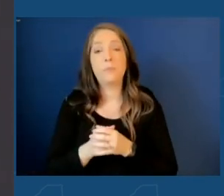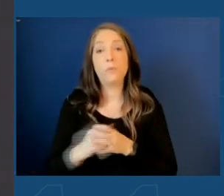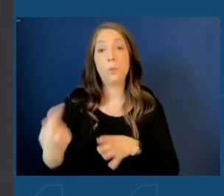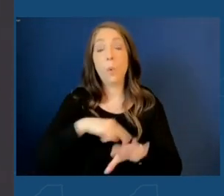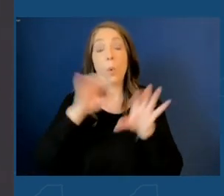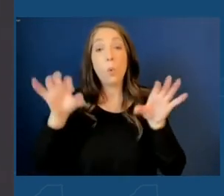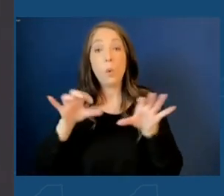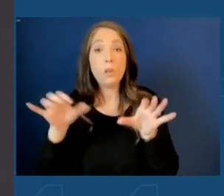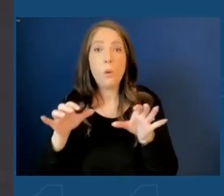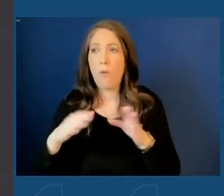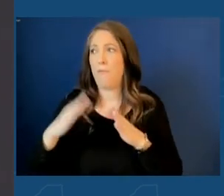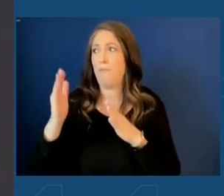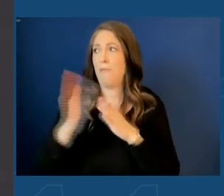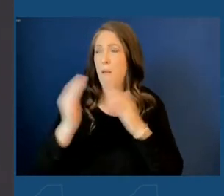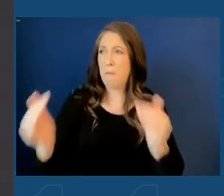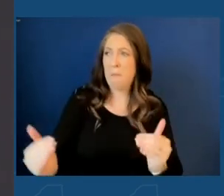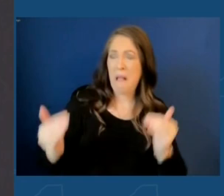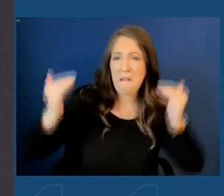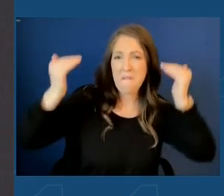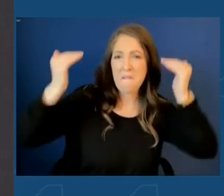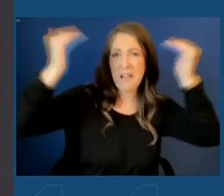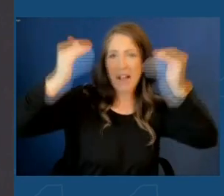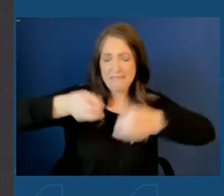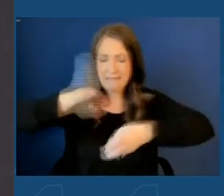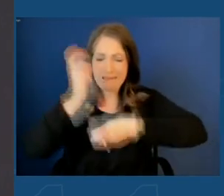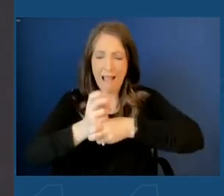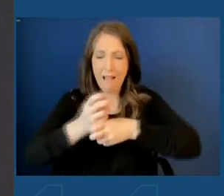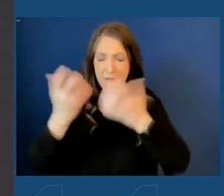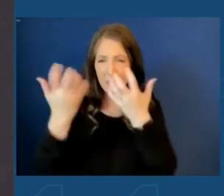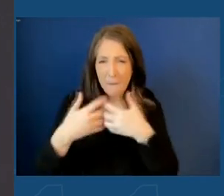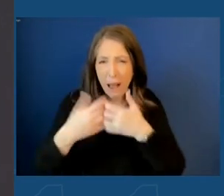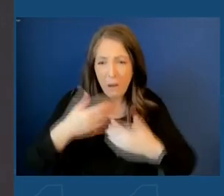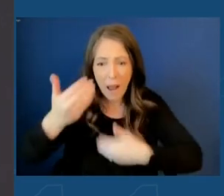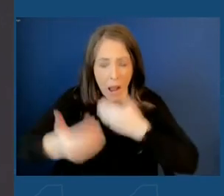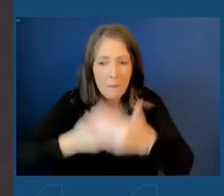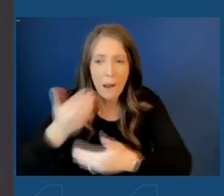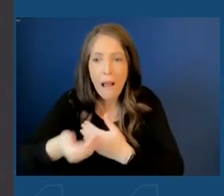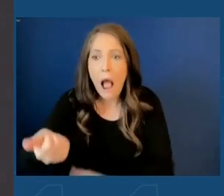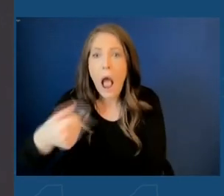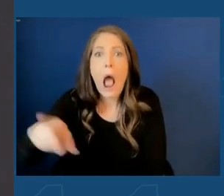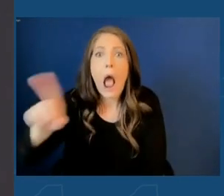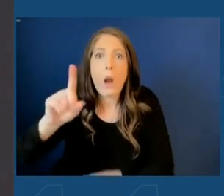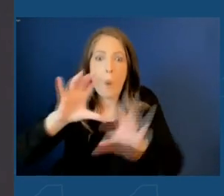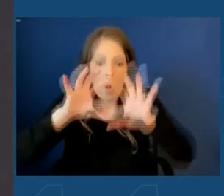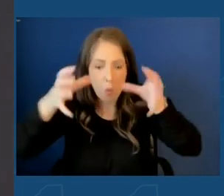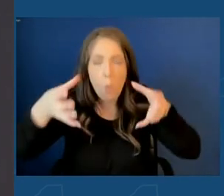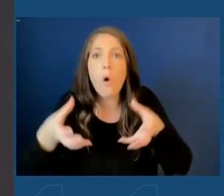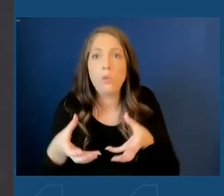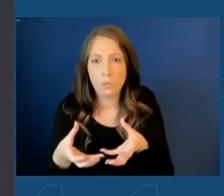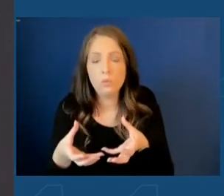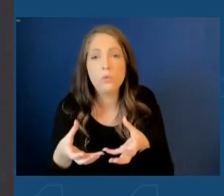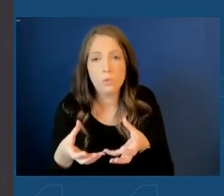the most advanced and difficult manufacturing processes anywhere in the world.